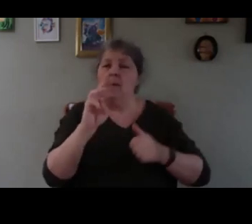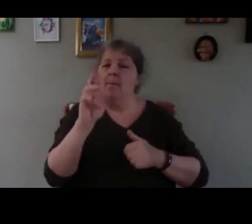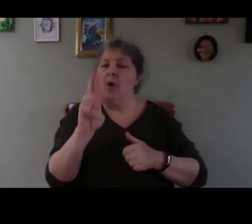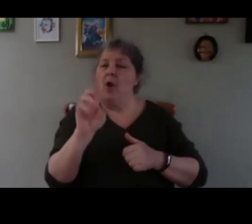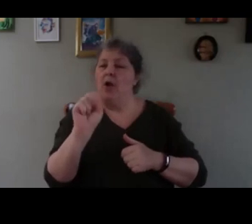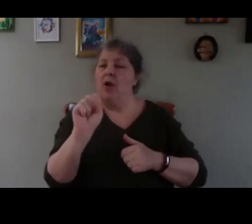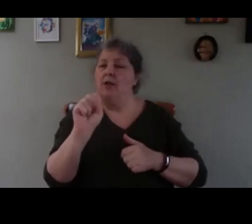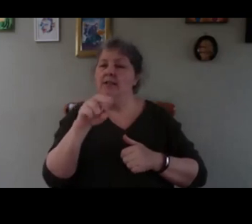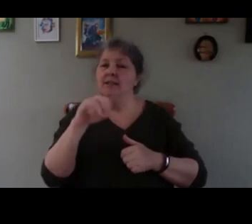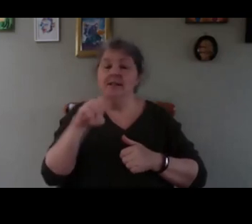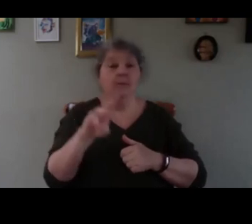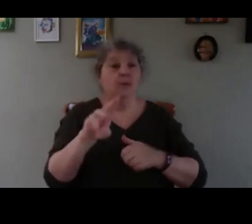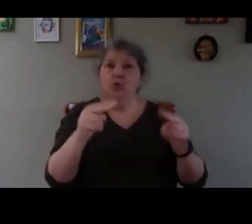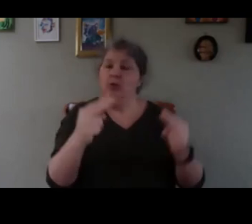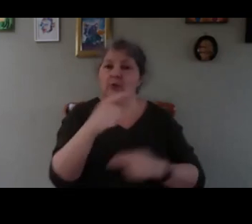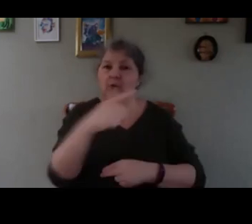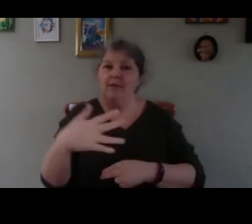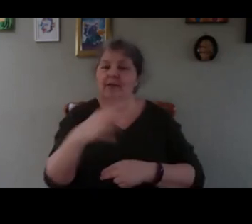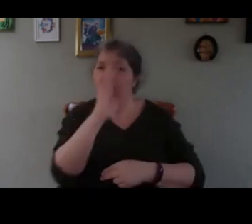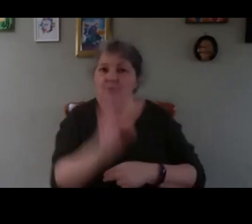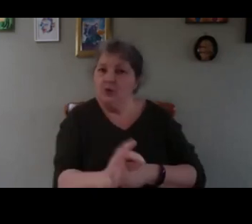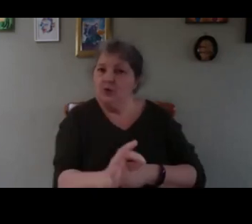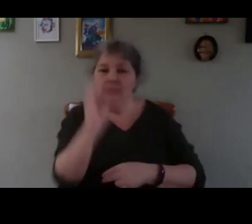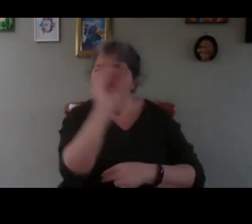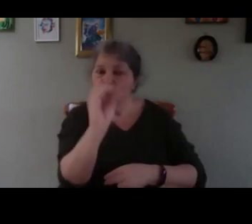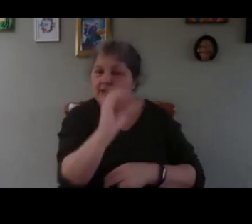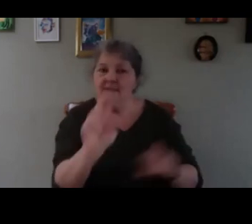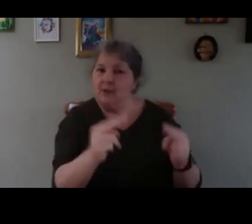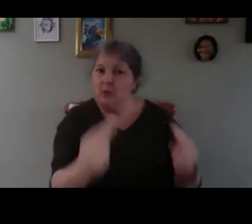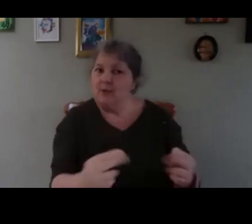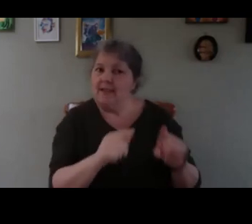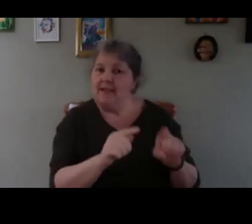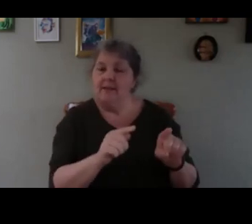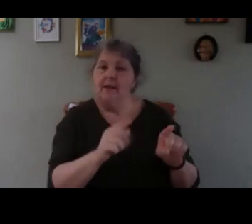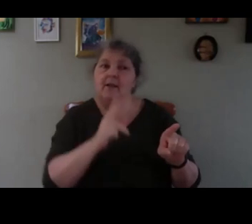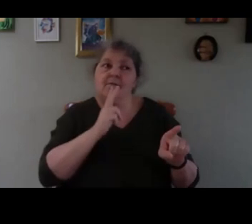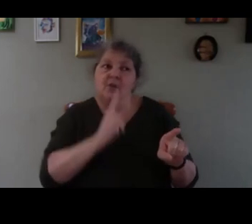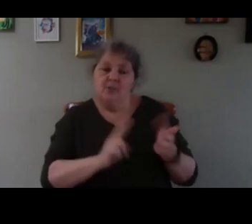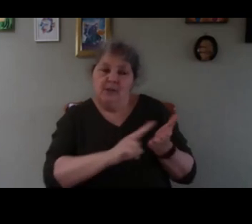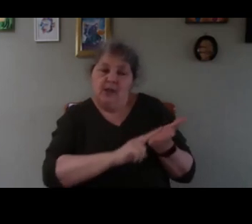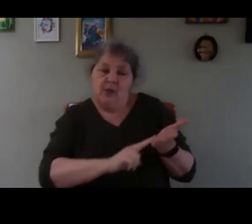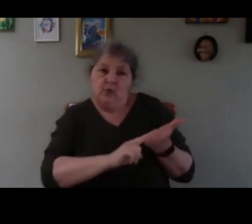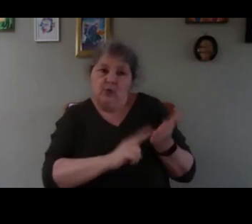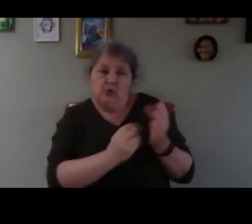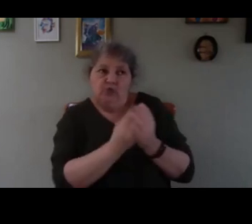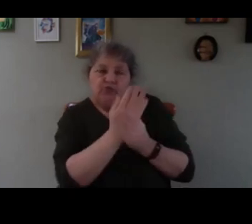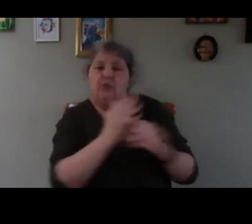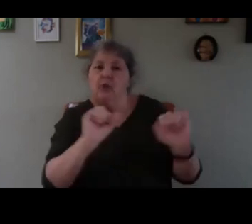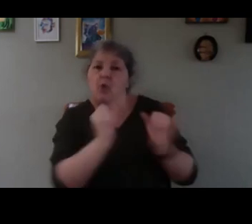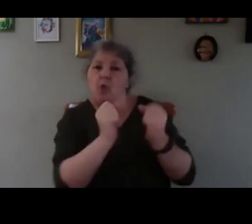need 25 degrees they're not summer crops and they are veg that are used to grow in colder